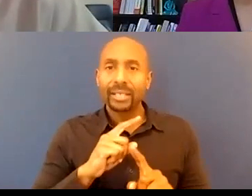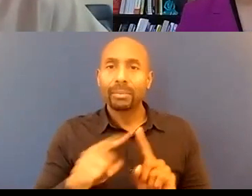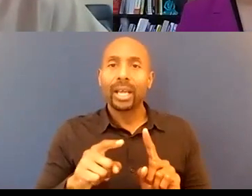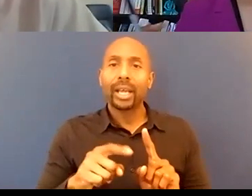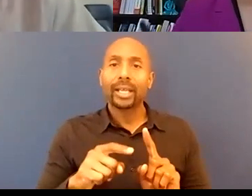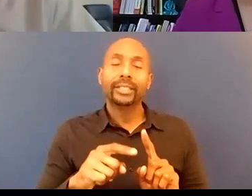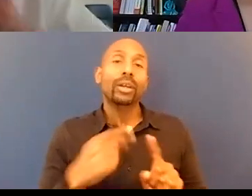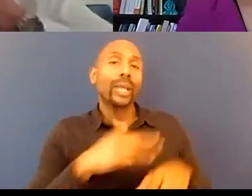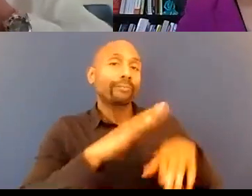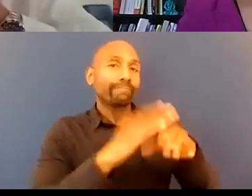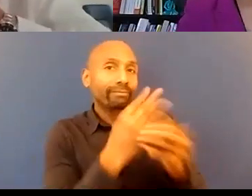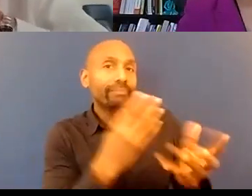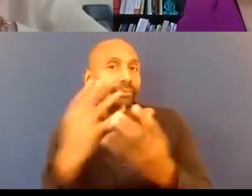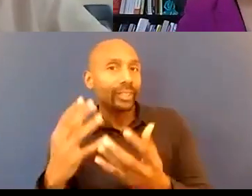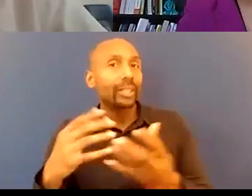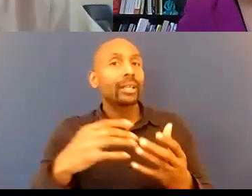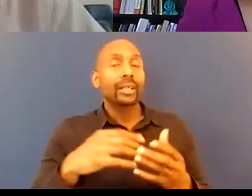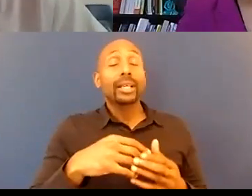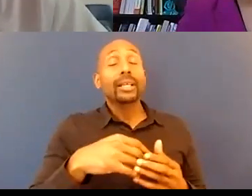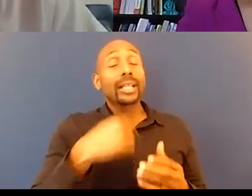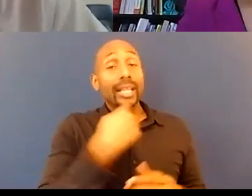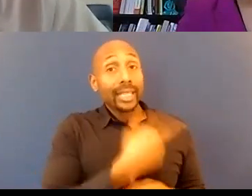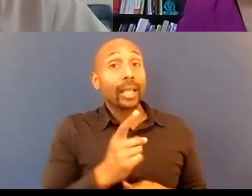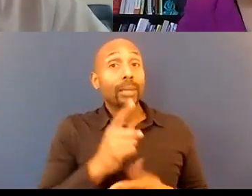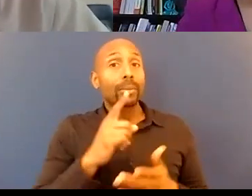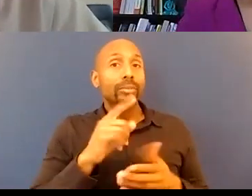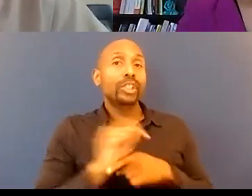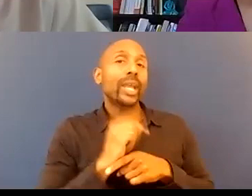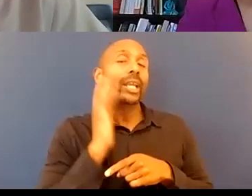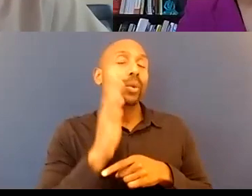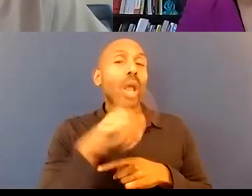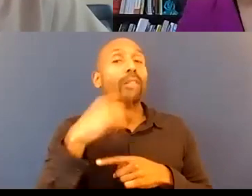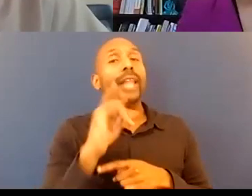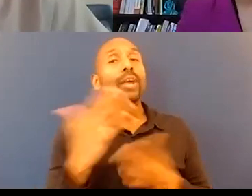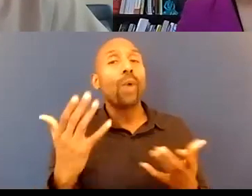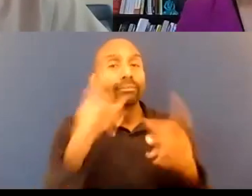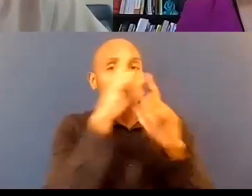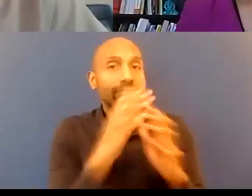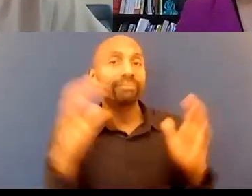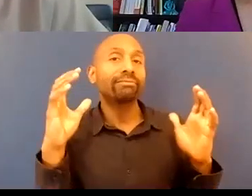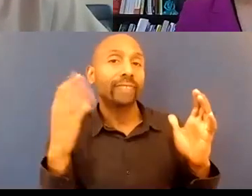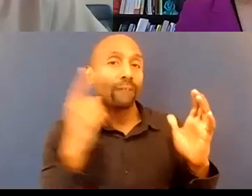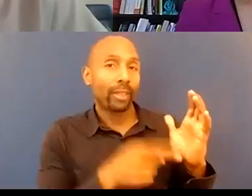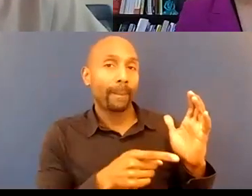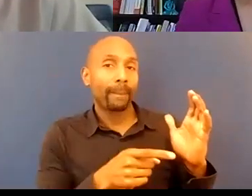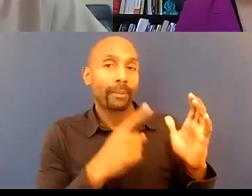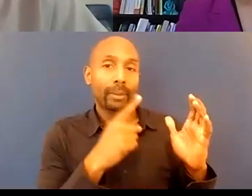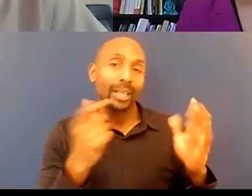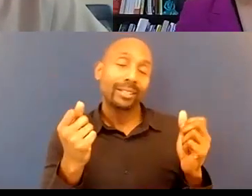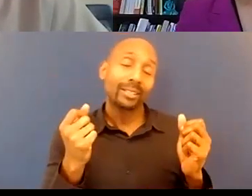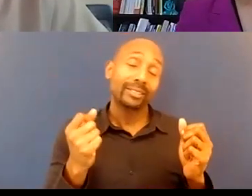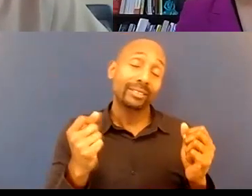what the training is going to be like to the police before we bring that with the community because uh you know police officers don't like to share a lot